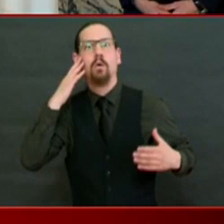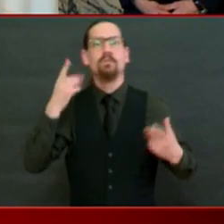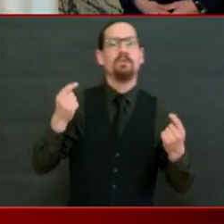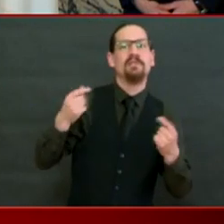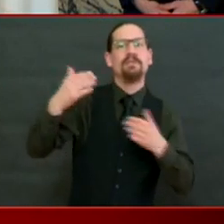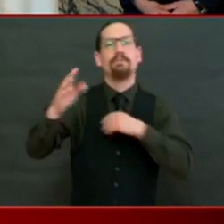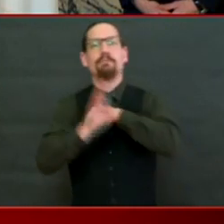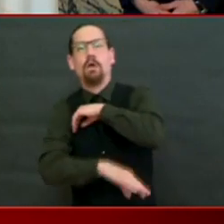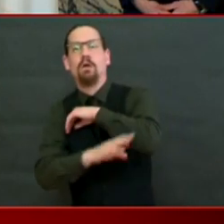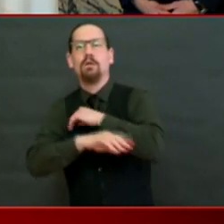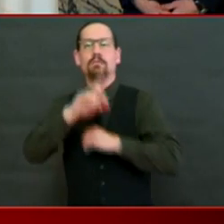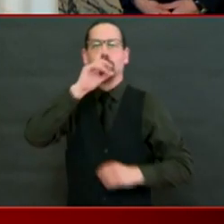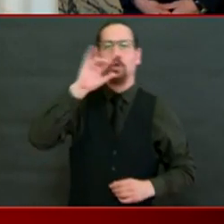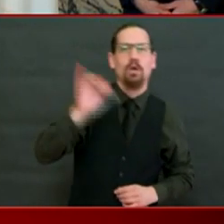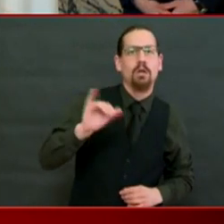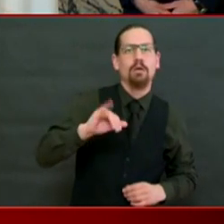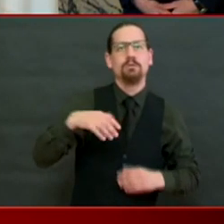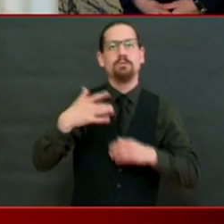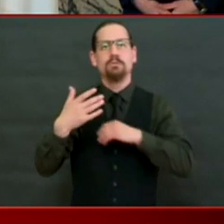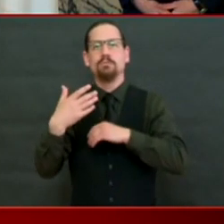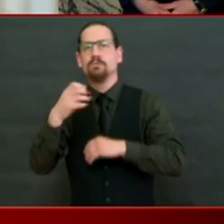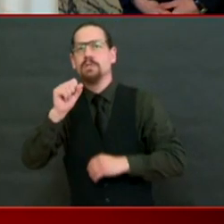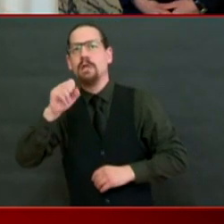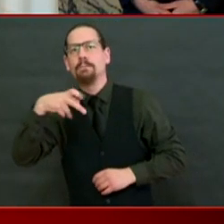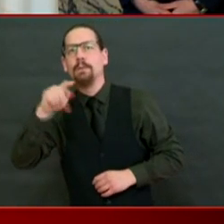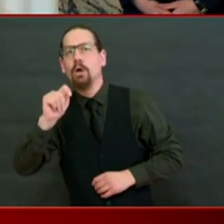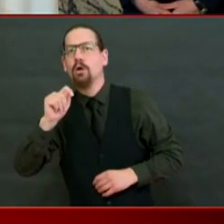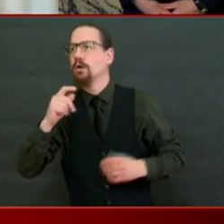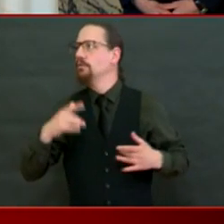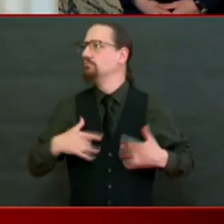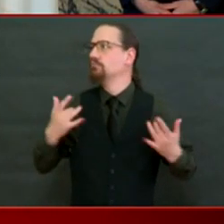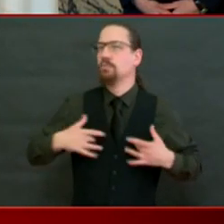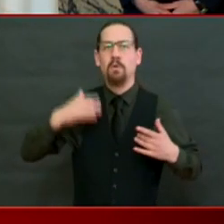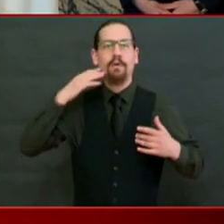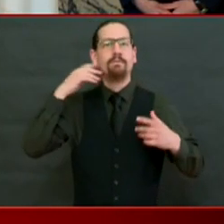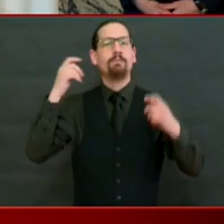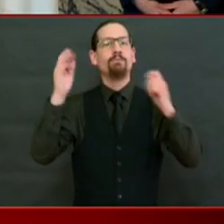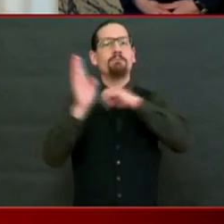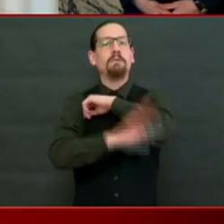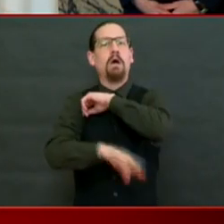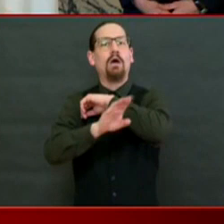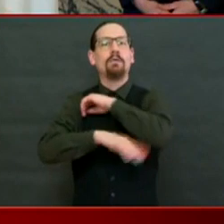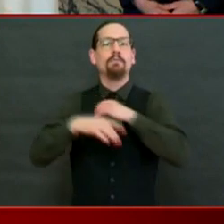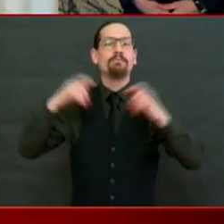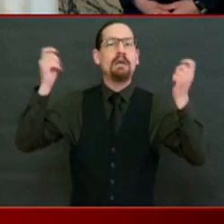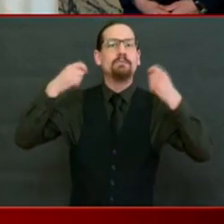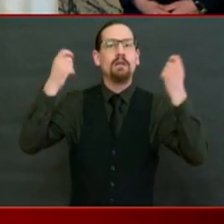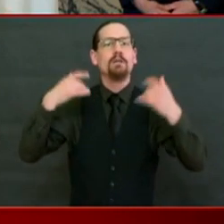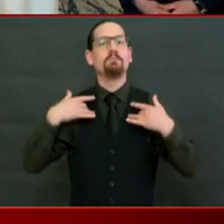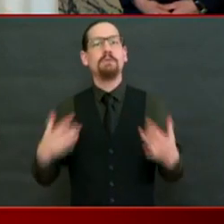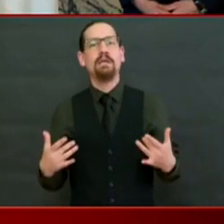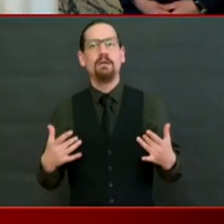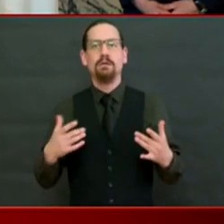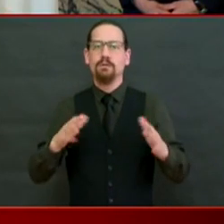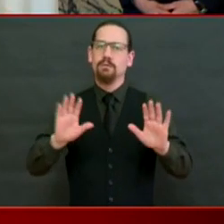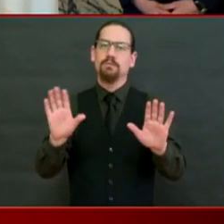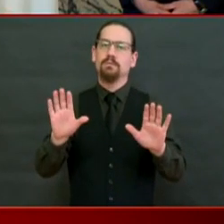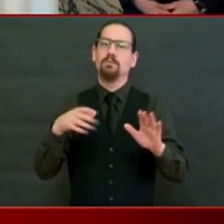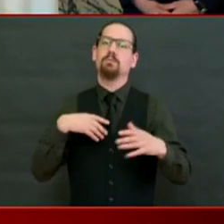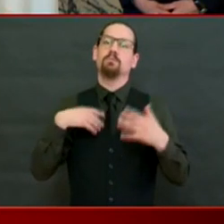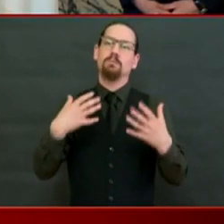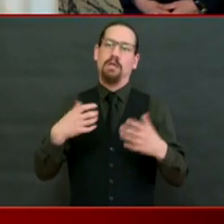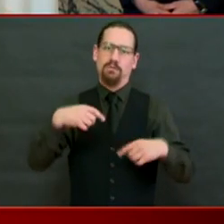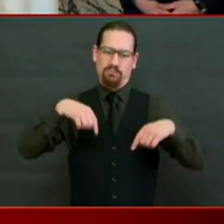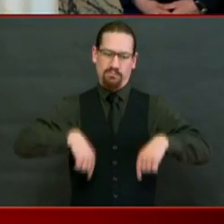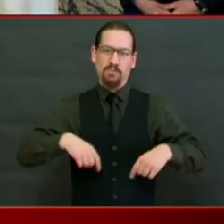So I'm going to ask you to hang on a little bit for that. And as I say, keep tuning in every day, because every day as I consult with